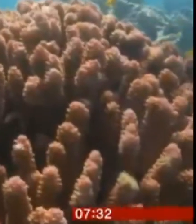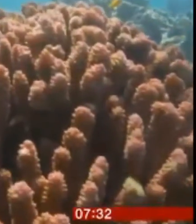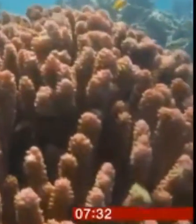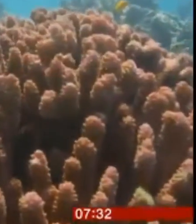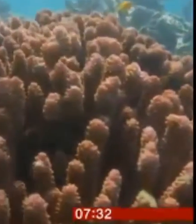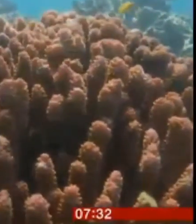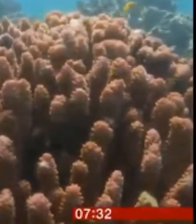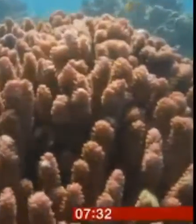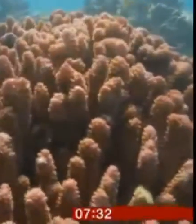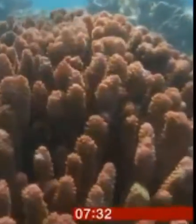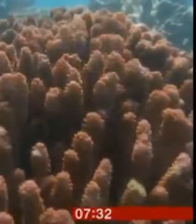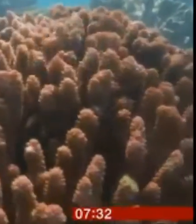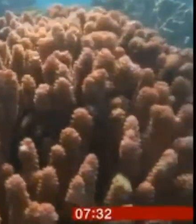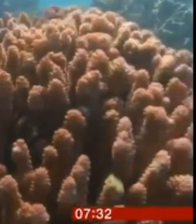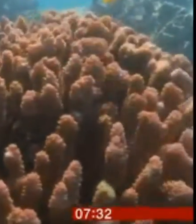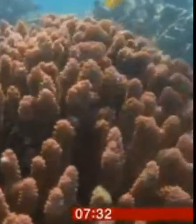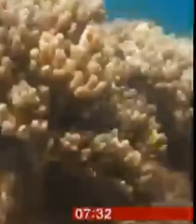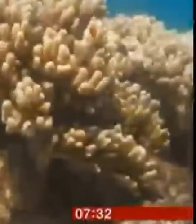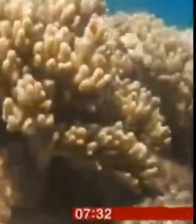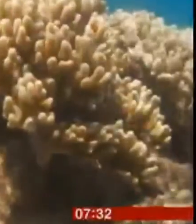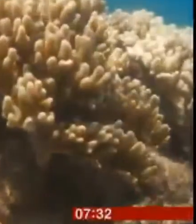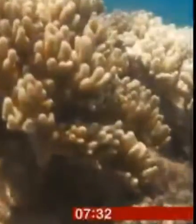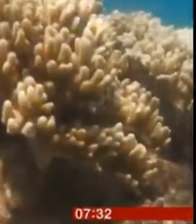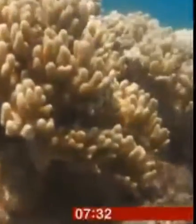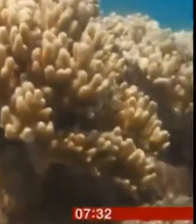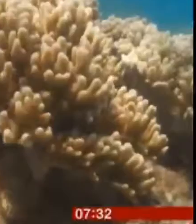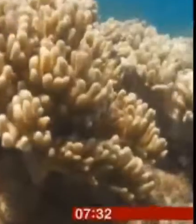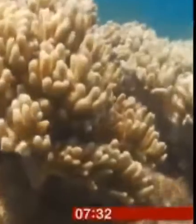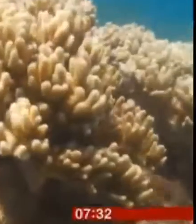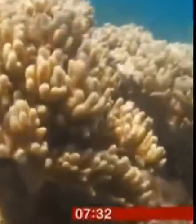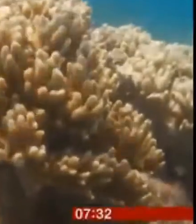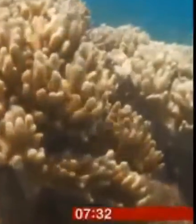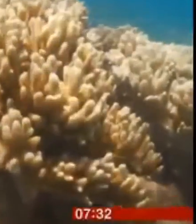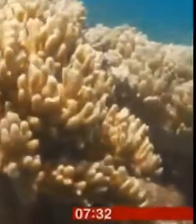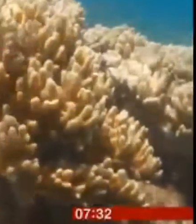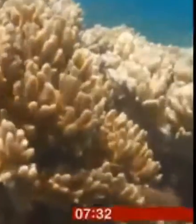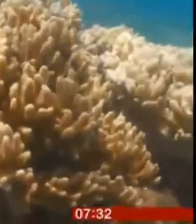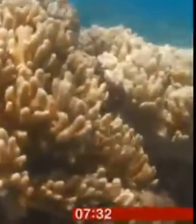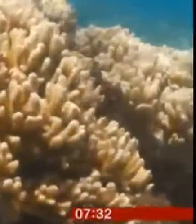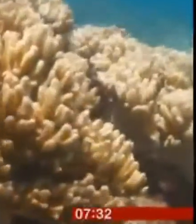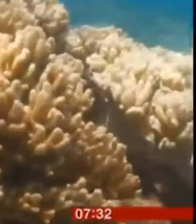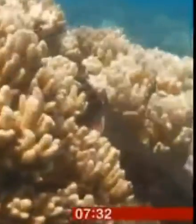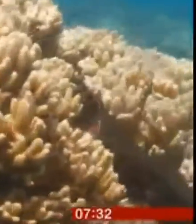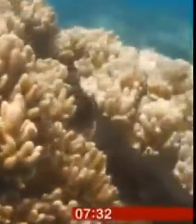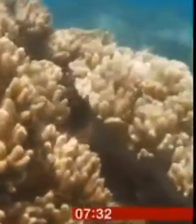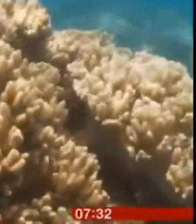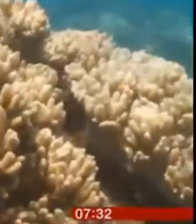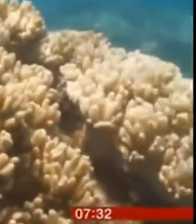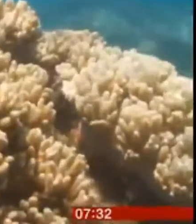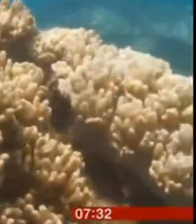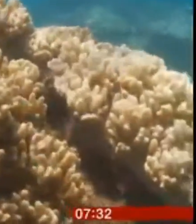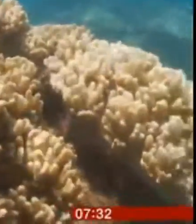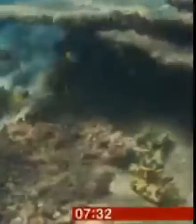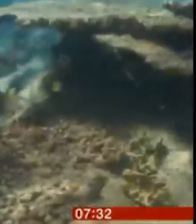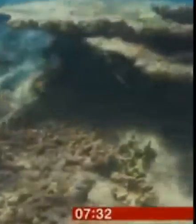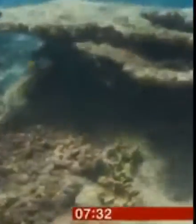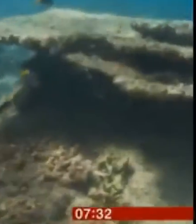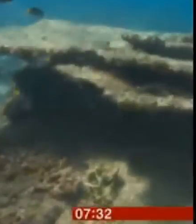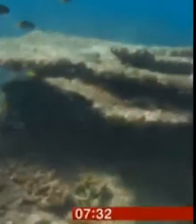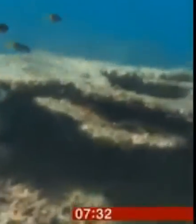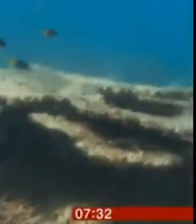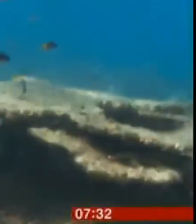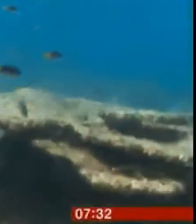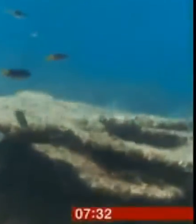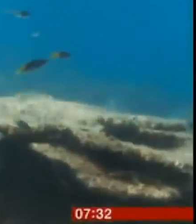and sperm during the spectacular annual spawning event on the reef. It's the first step of an ambitious scheme that could help save dying